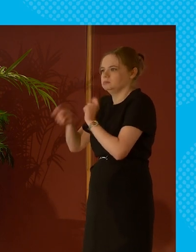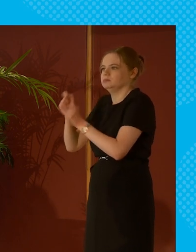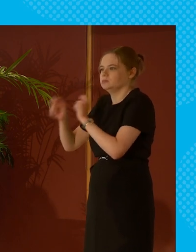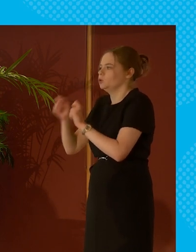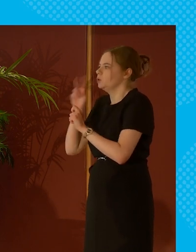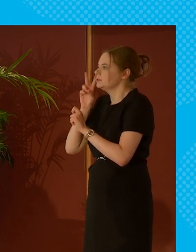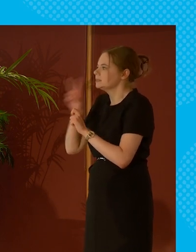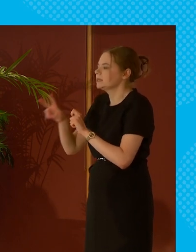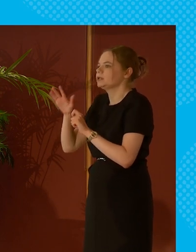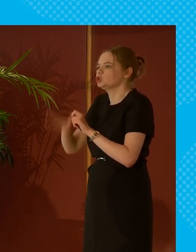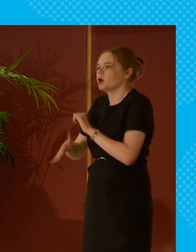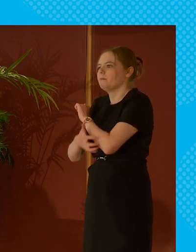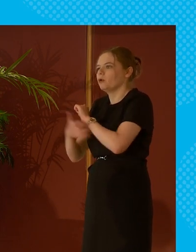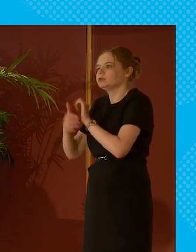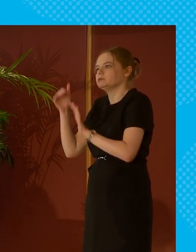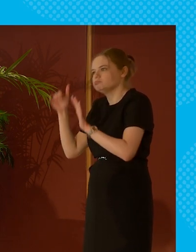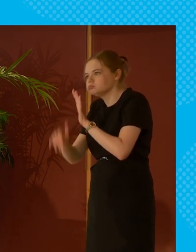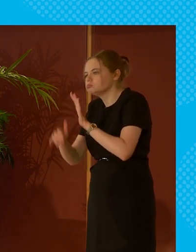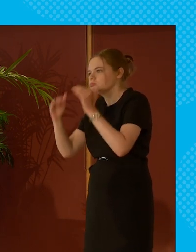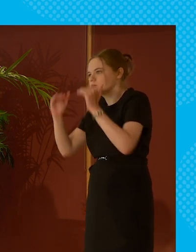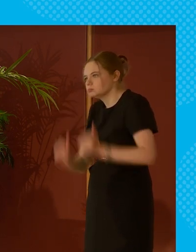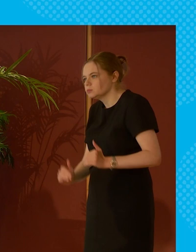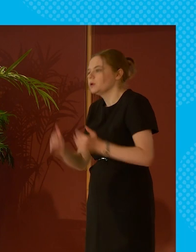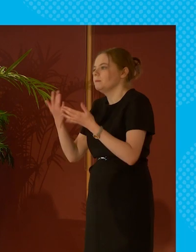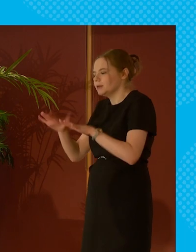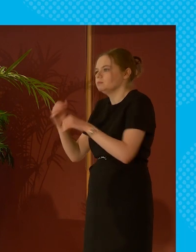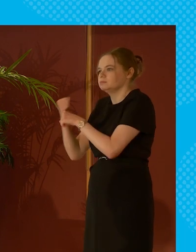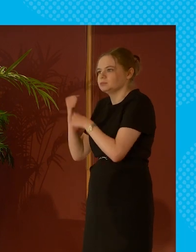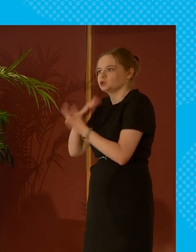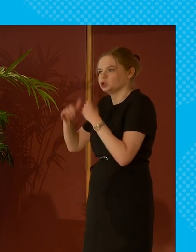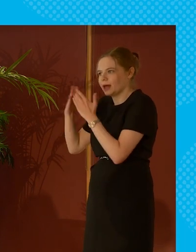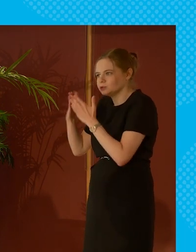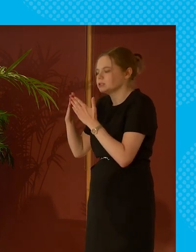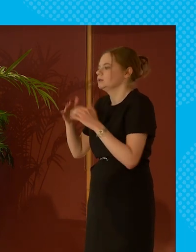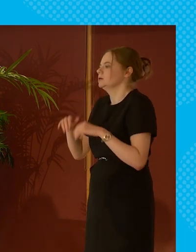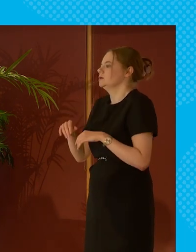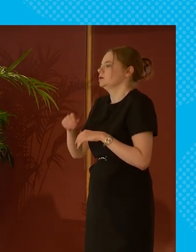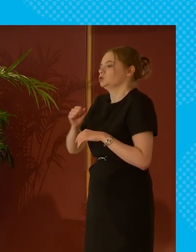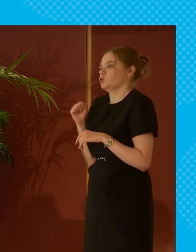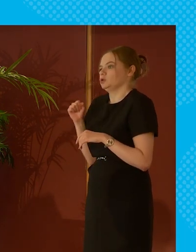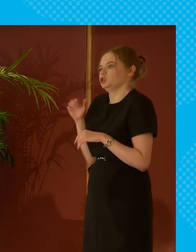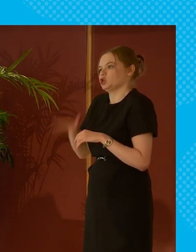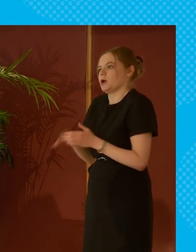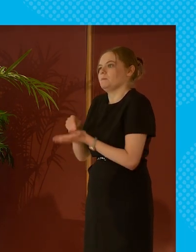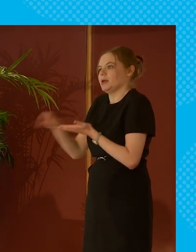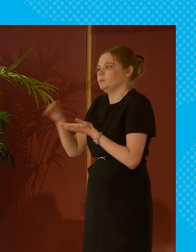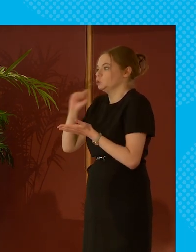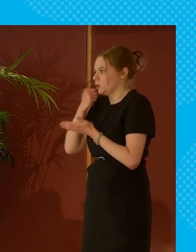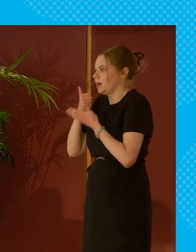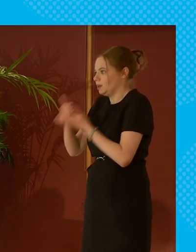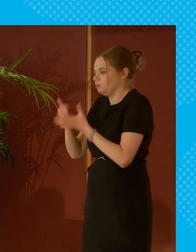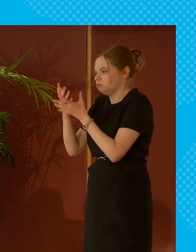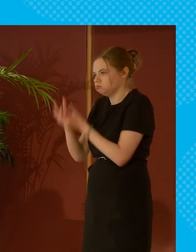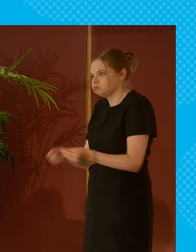saw child poverty drop we've built social houses in scotland that's kept poverty levels down the scottish child payment will lift tens of thousands of children